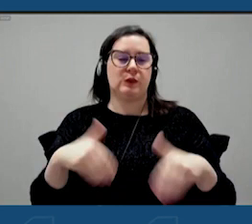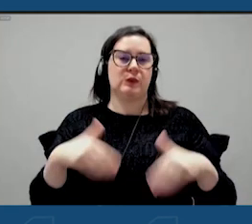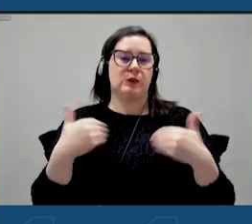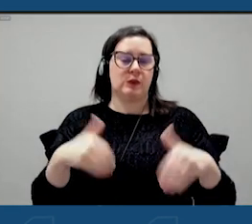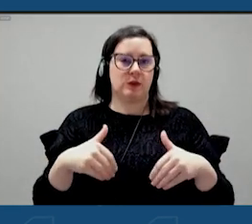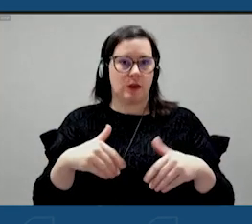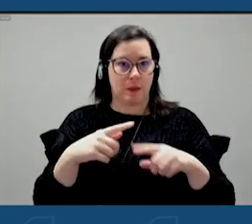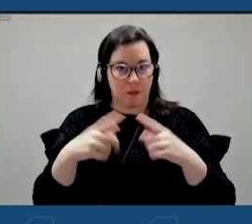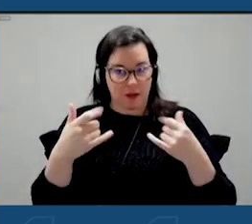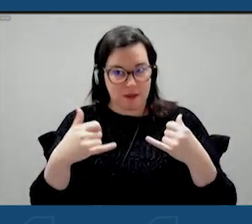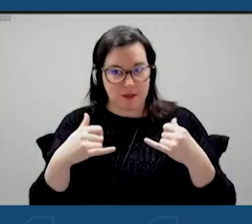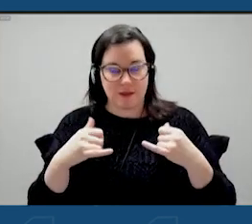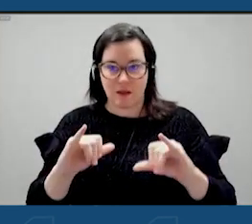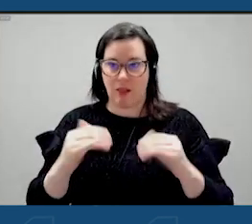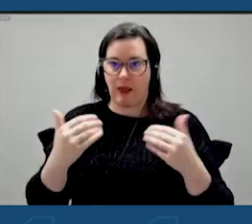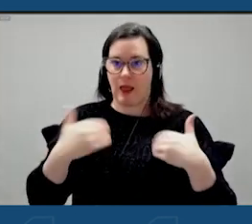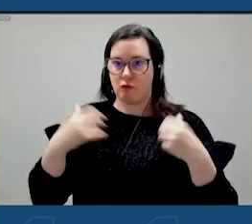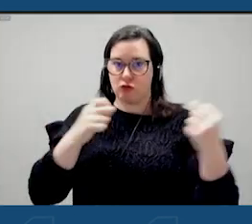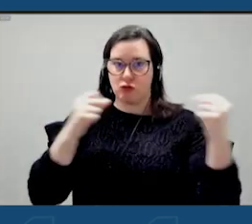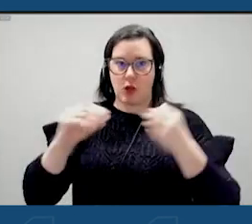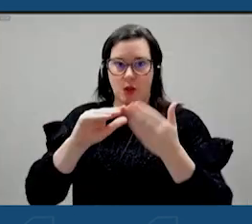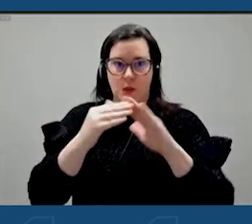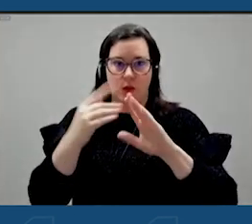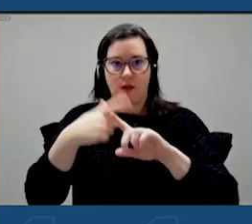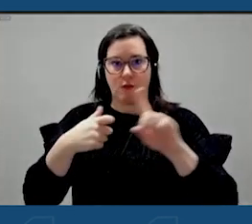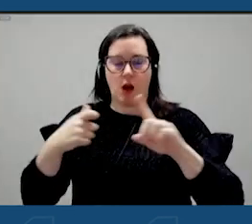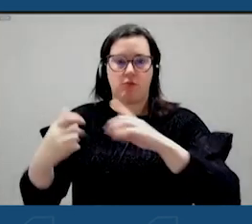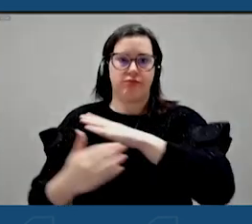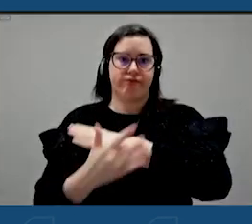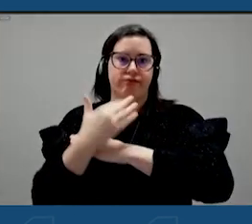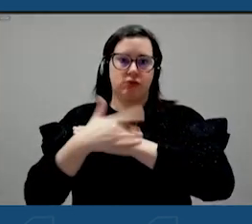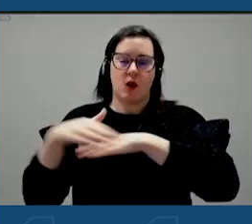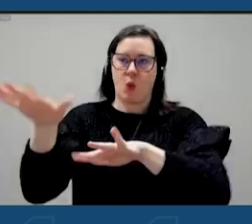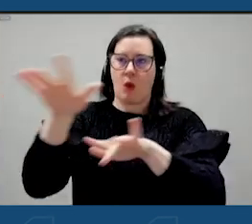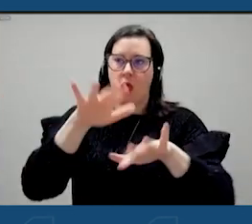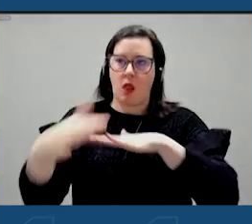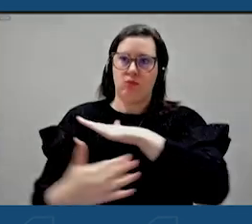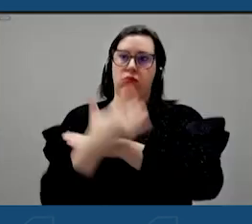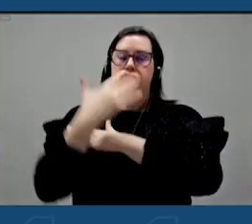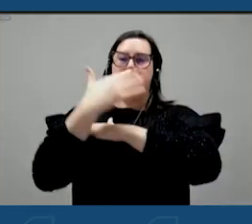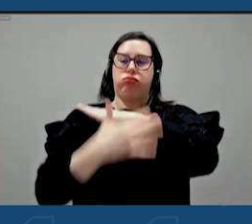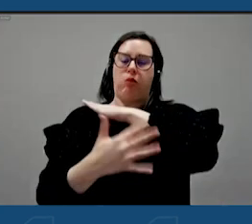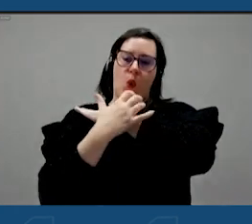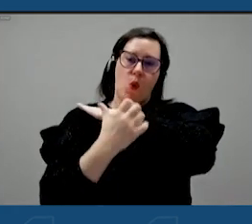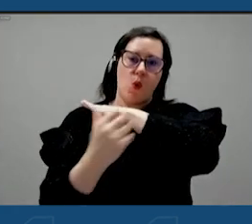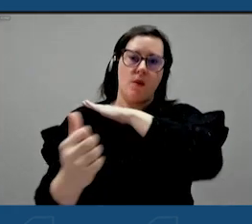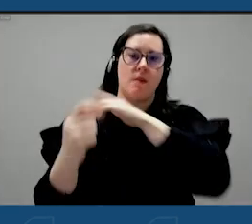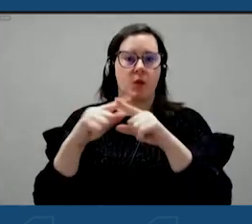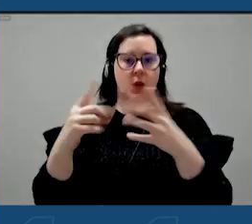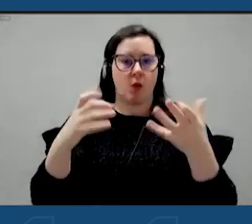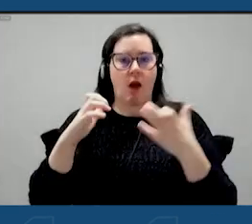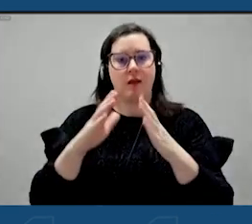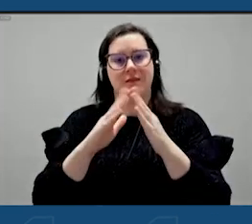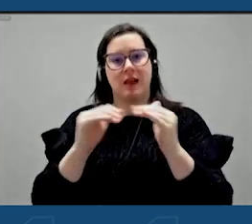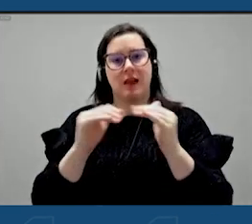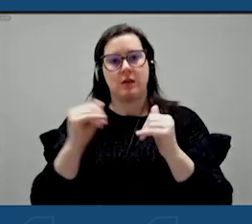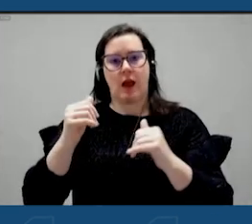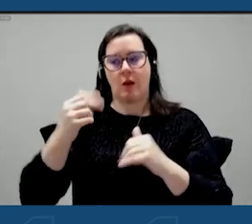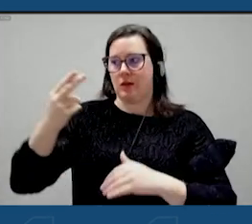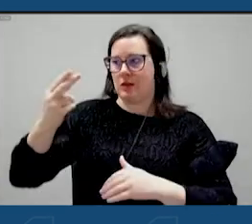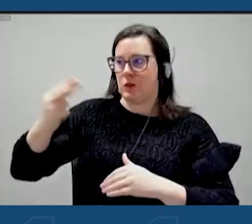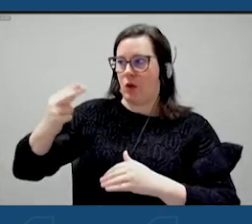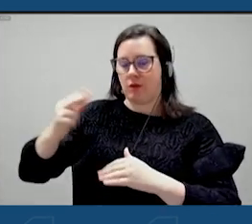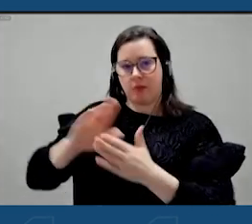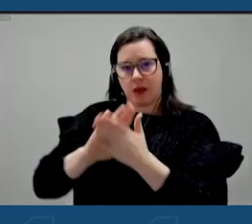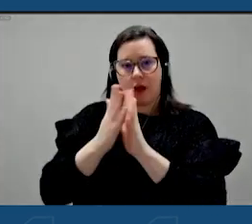marina strong from being battered by the winds and restoring the historic downtown district. We have great bones. We have